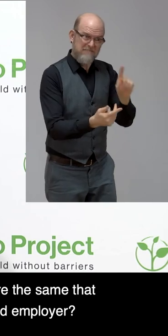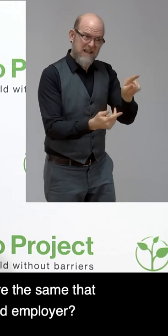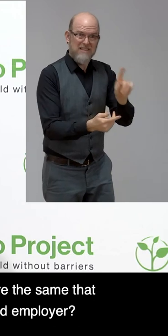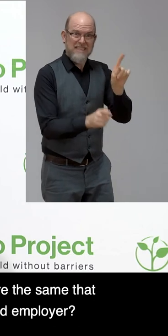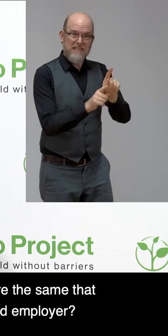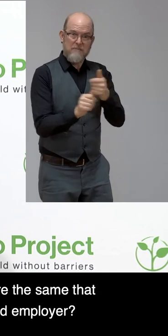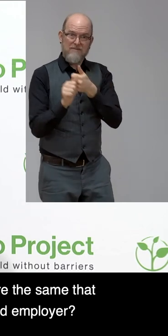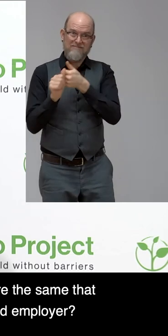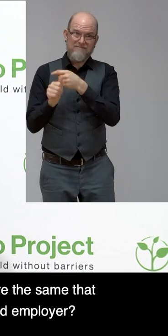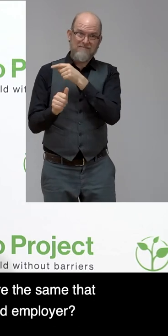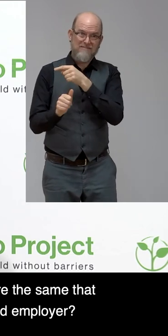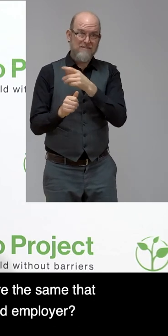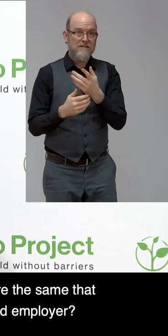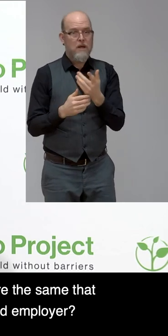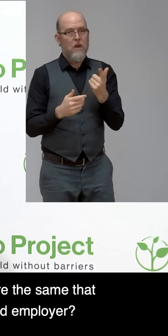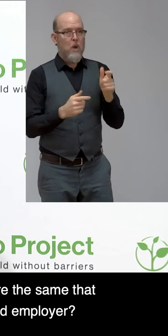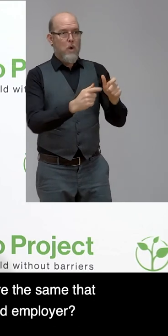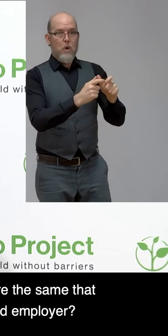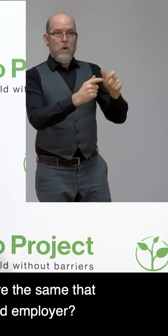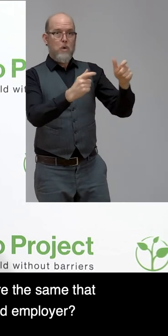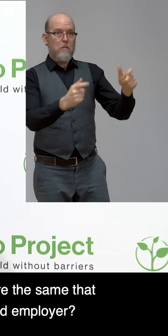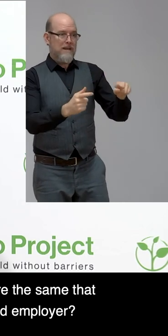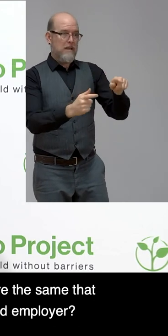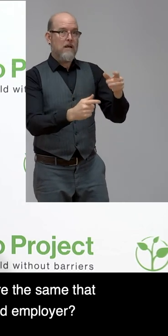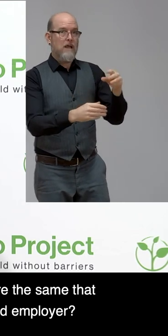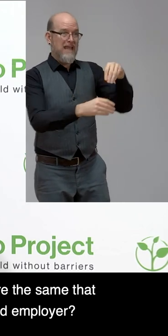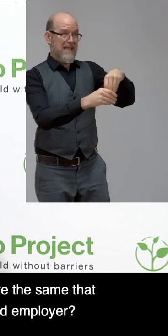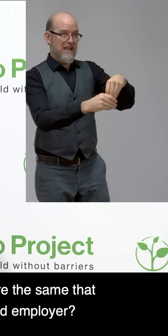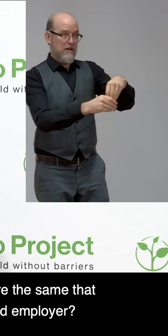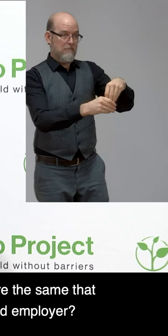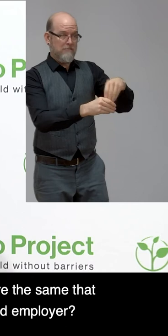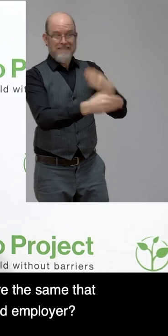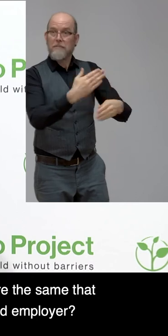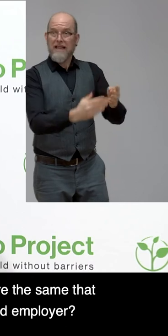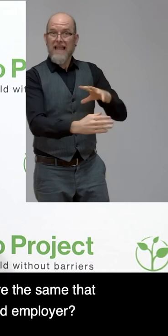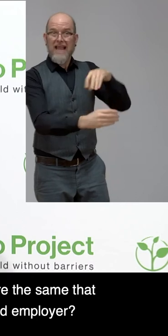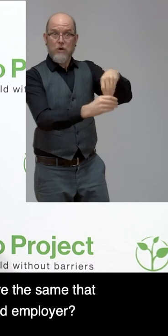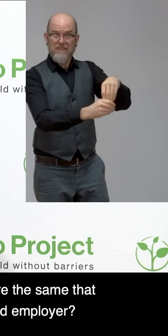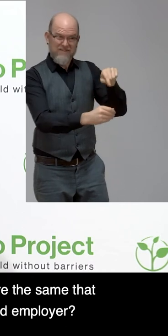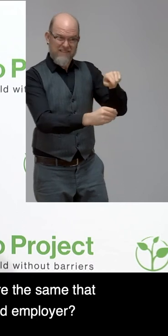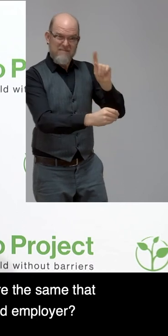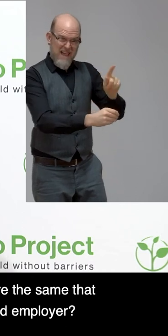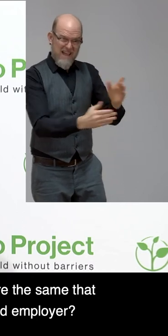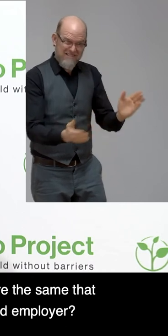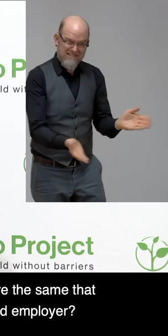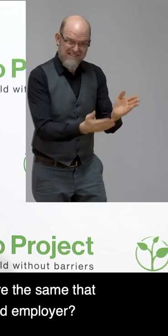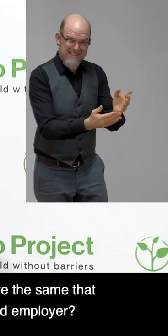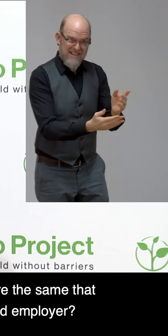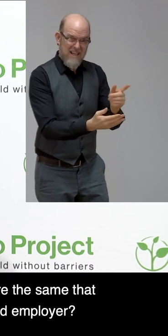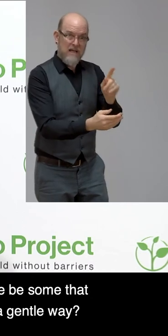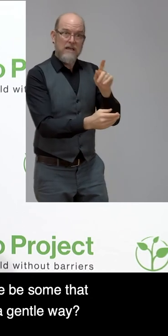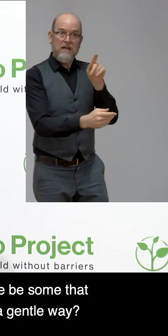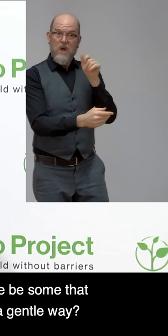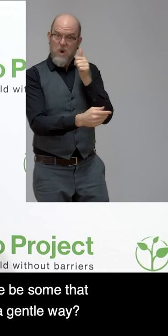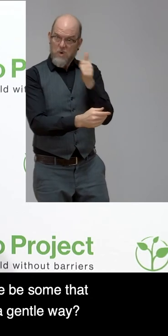leaders in the field of disability inclusion are the same, that are good and leading in a general way of being a good employer,